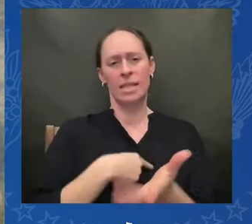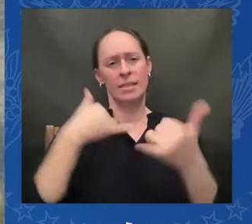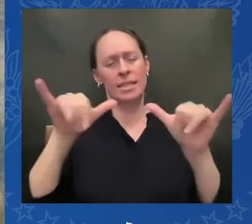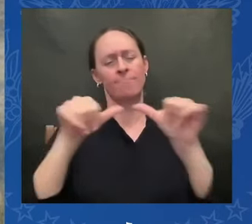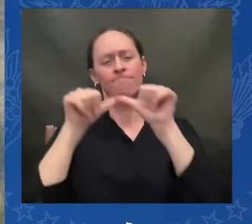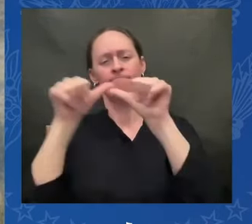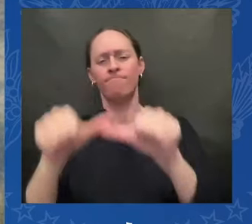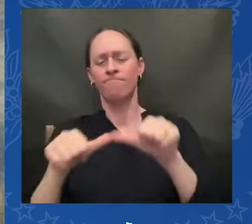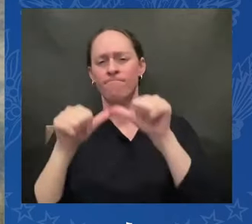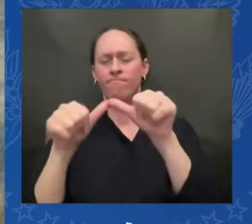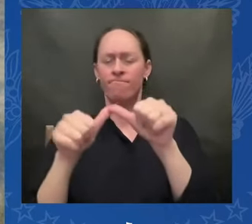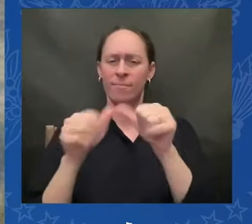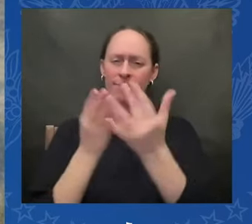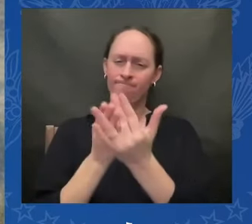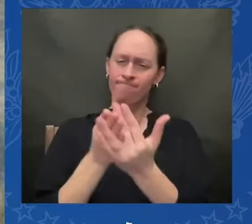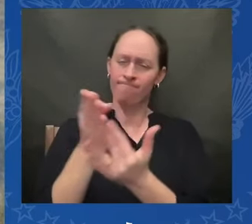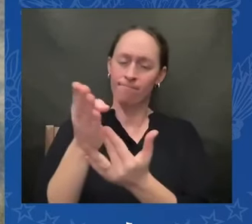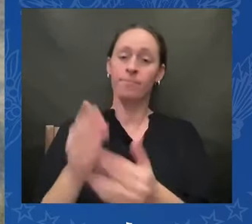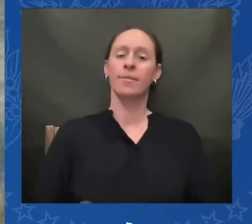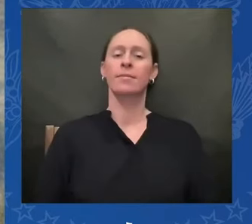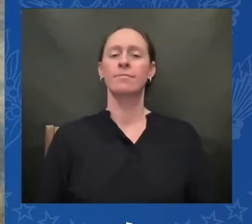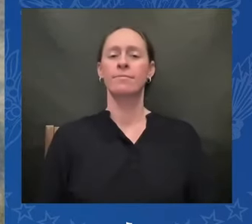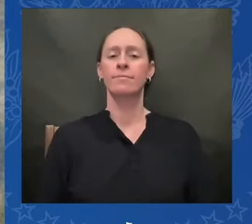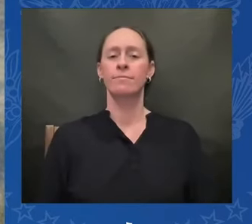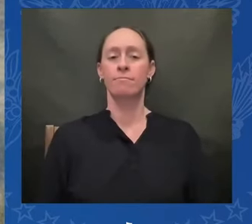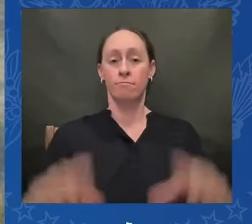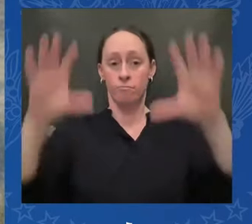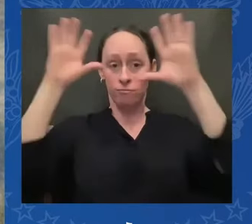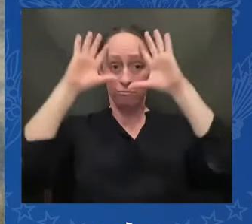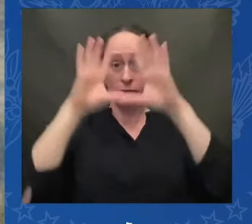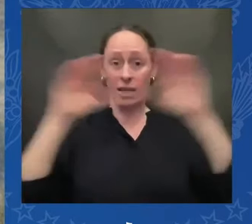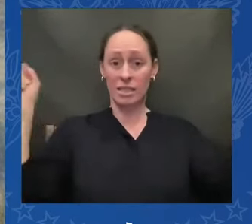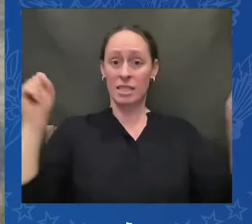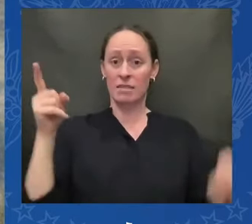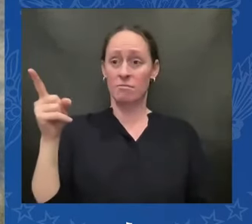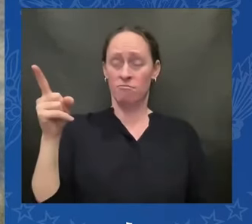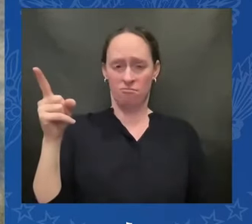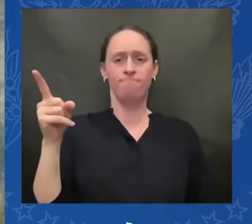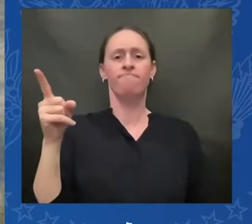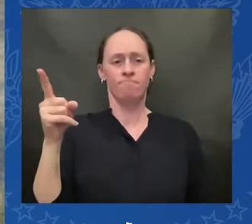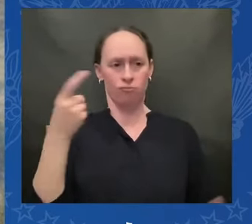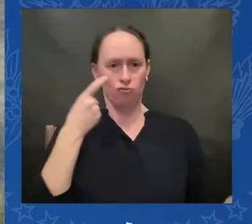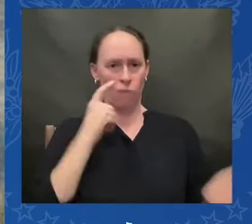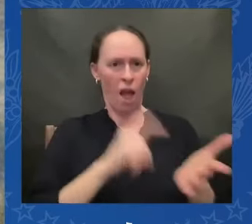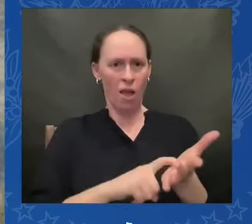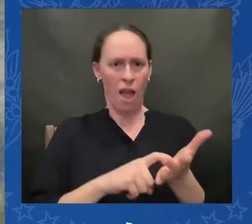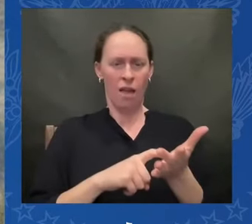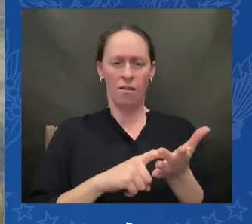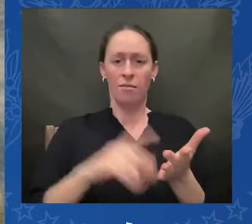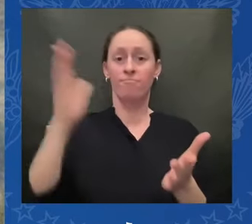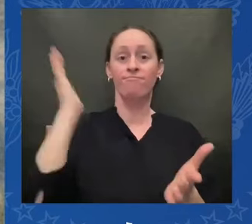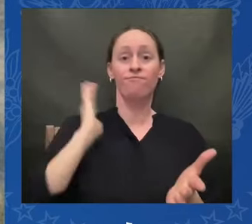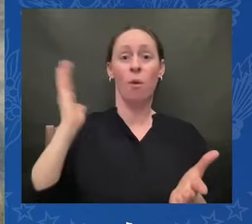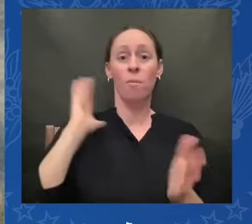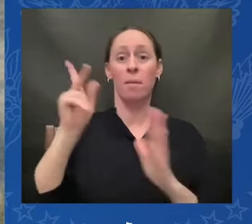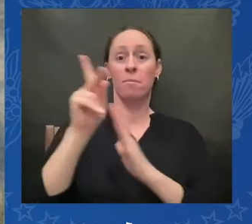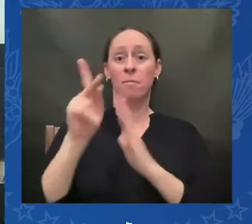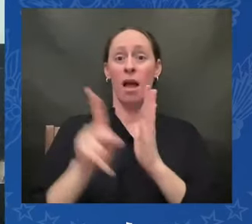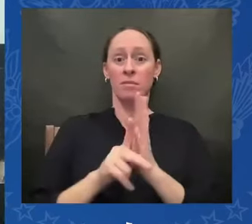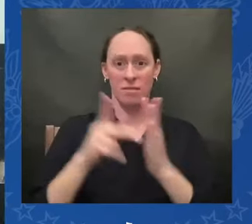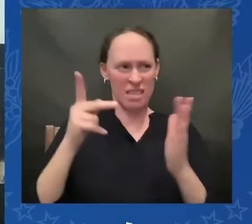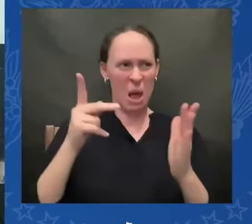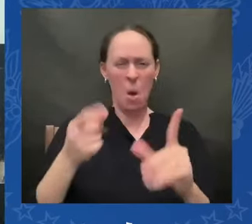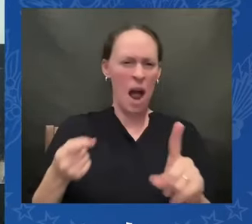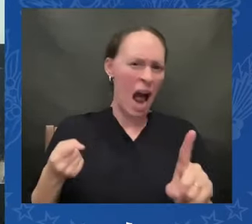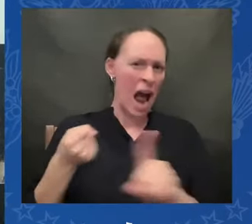the impact these policies have had on each of us today is a day for remembering but it's